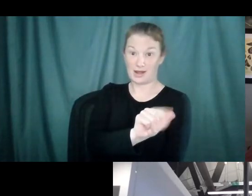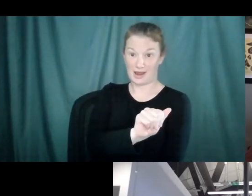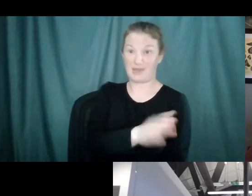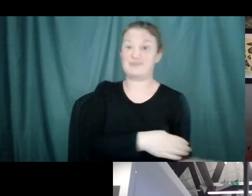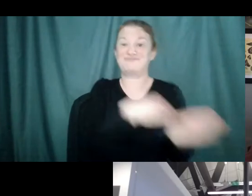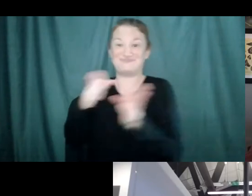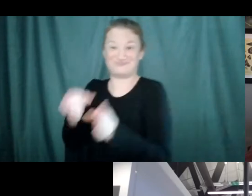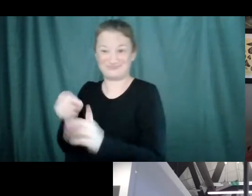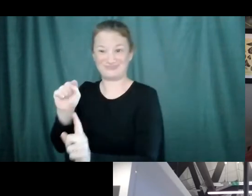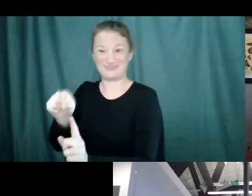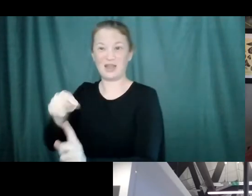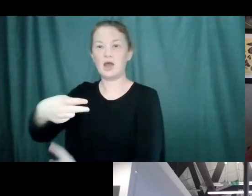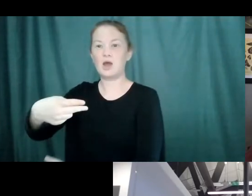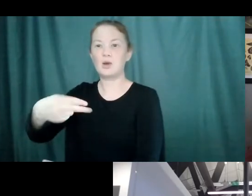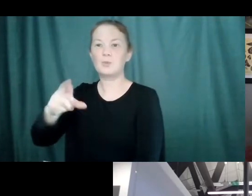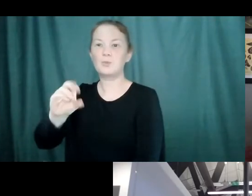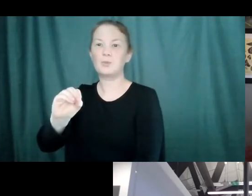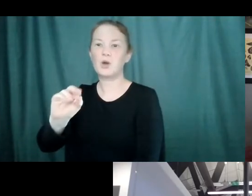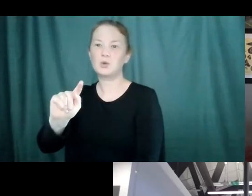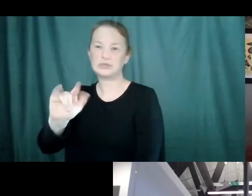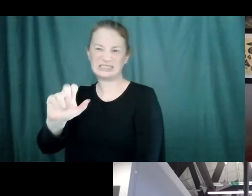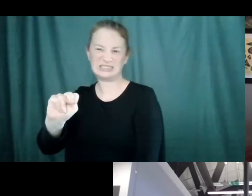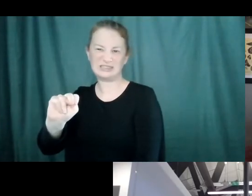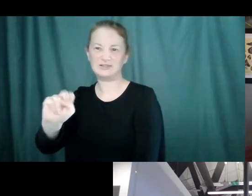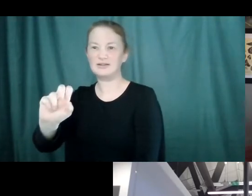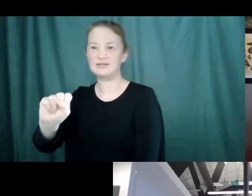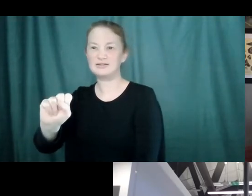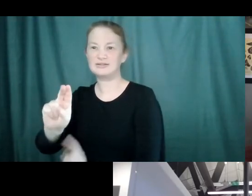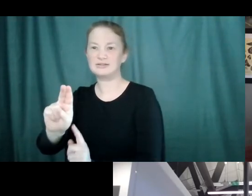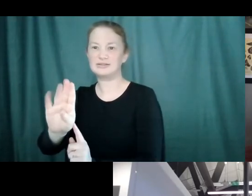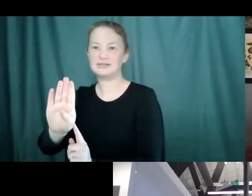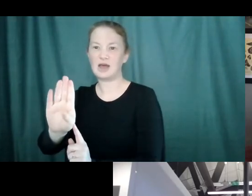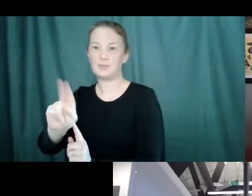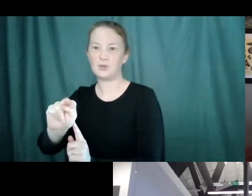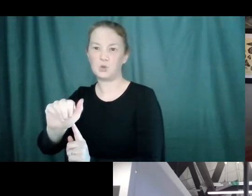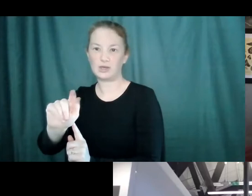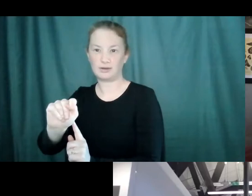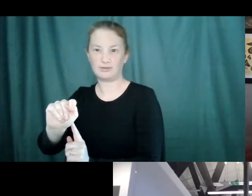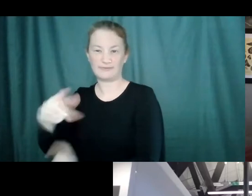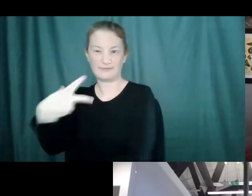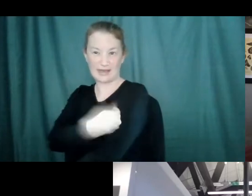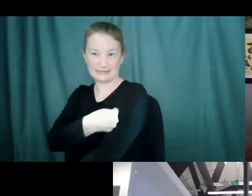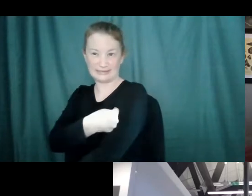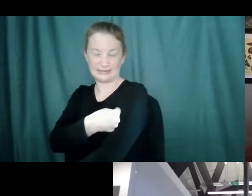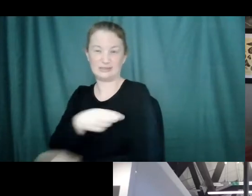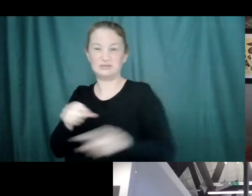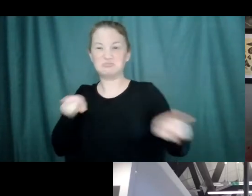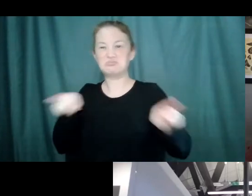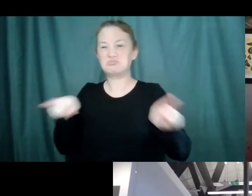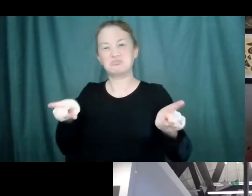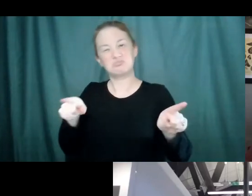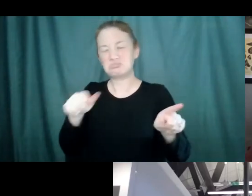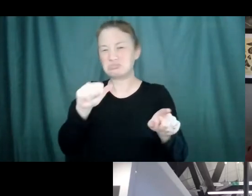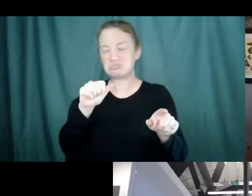a protein subunit vaccine where you would take just a protein from the COVID-19 virus and inject